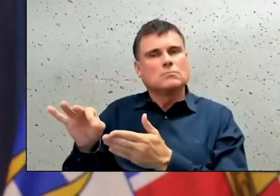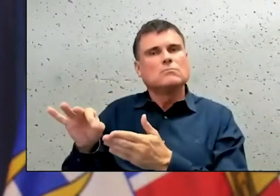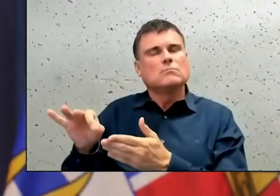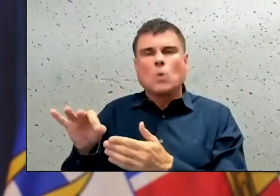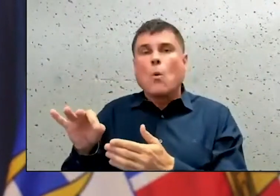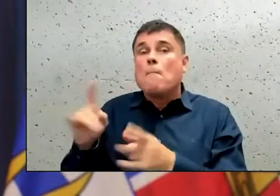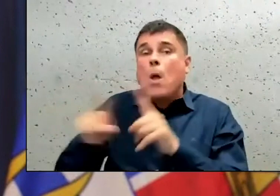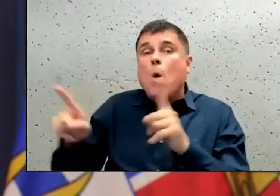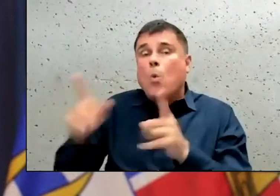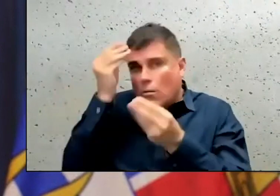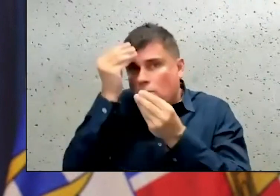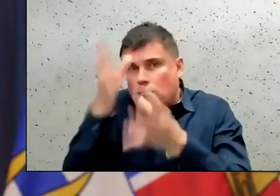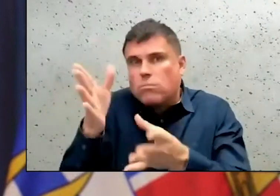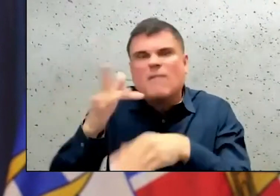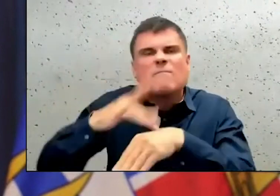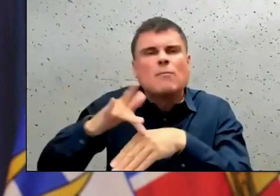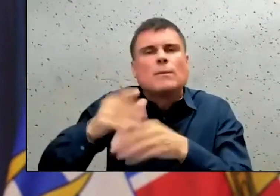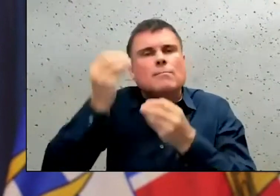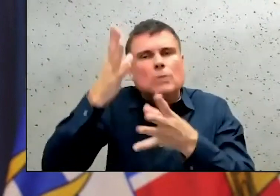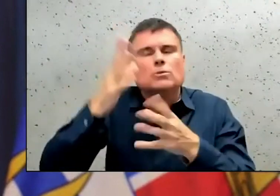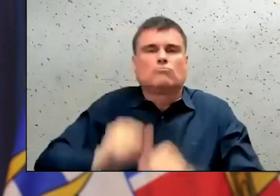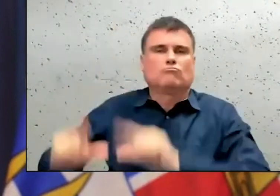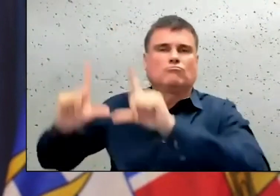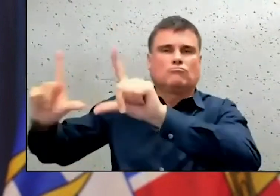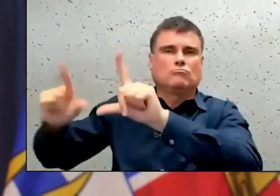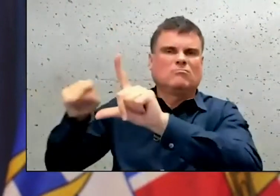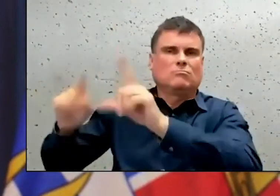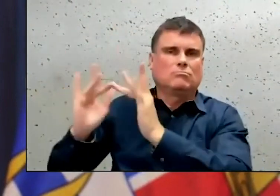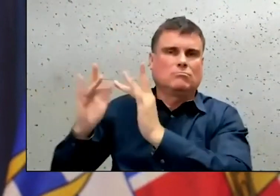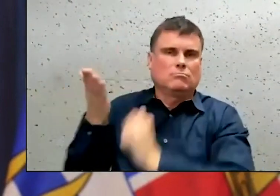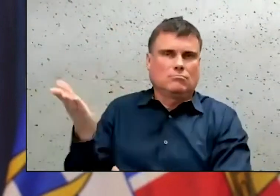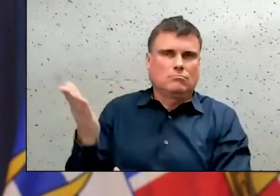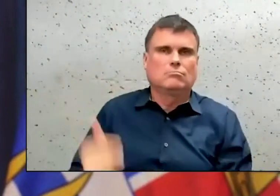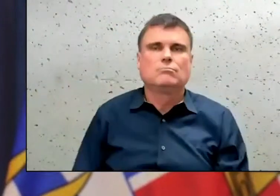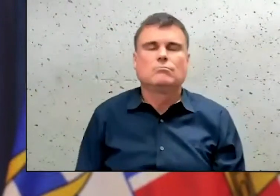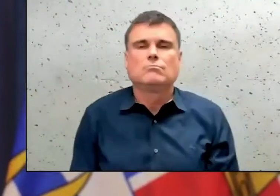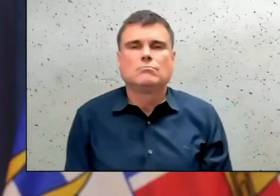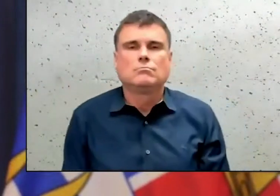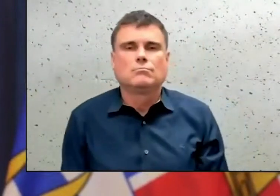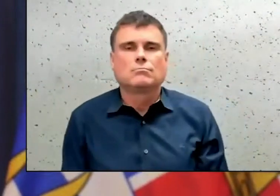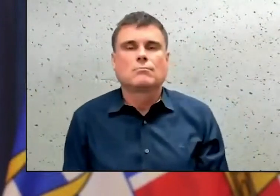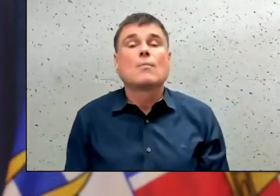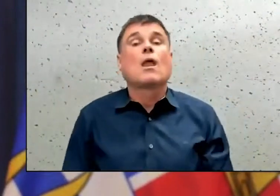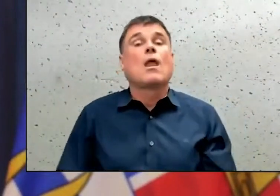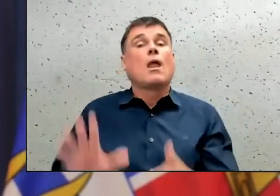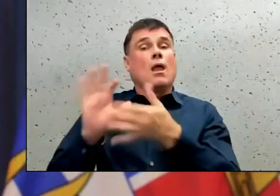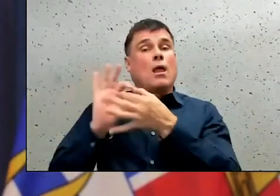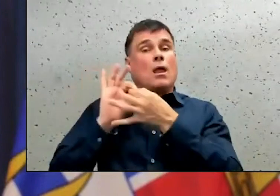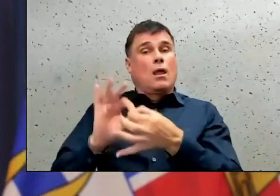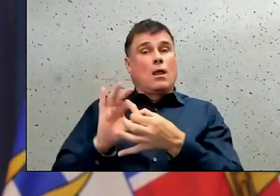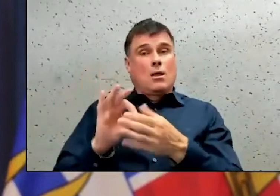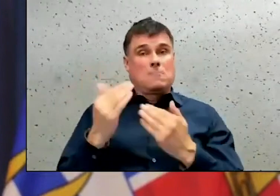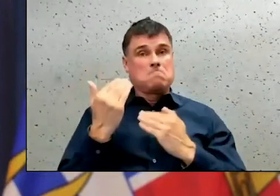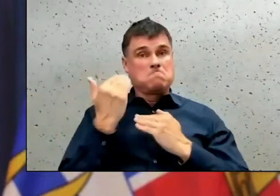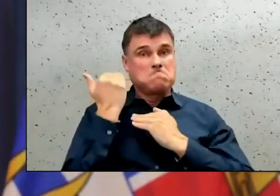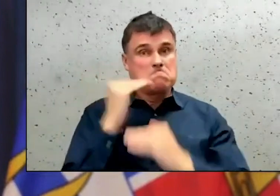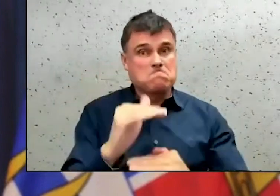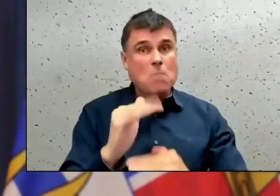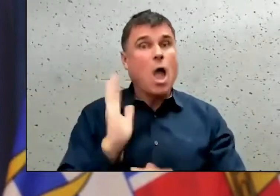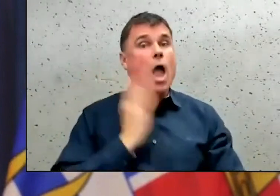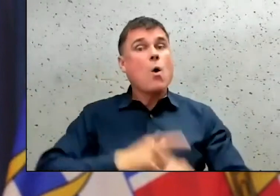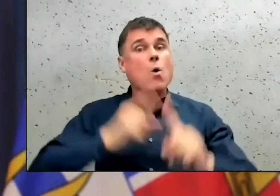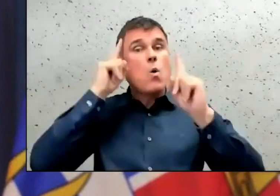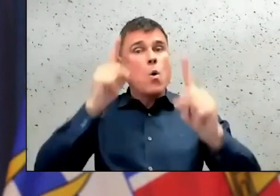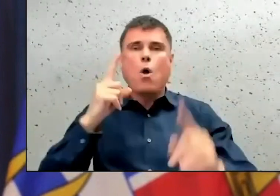In terms of the restrictions, we had always intended to lift the capacity restrictions in these